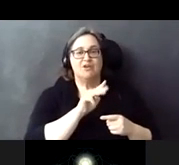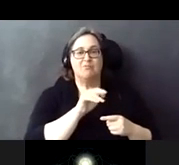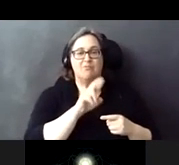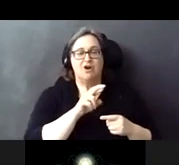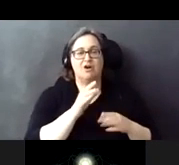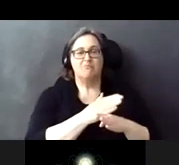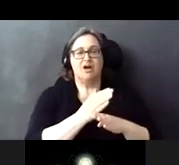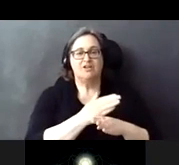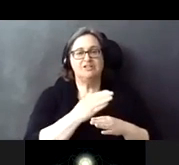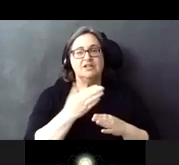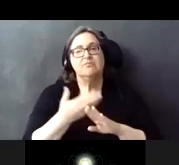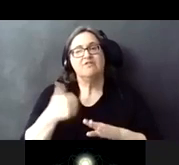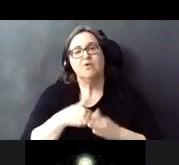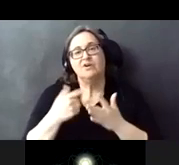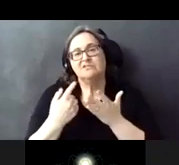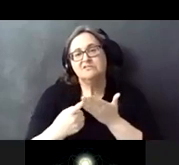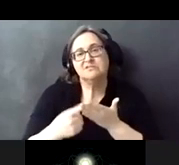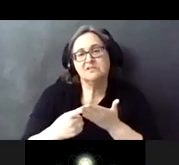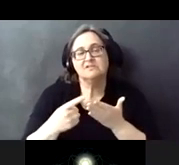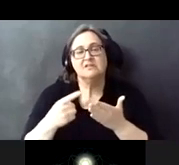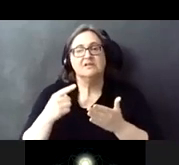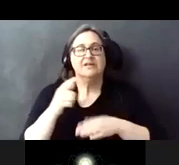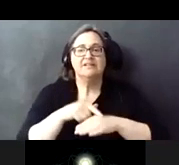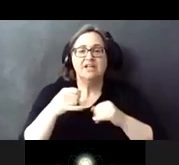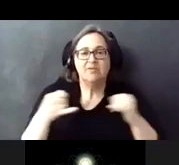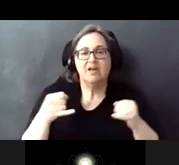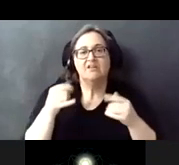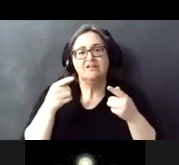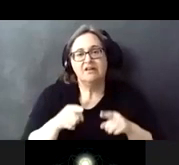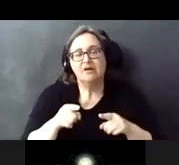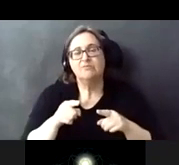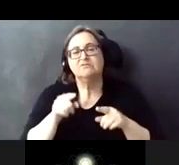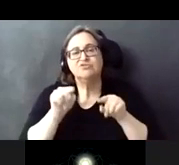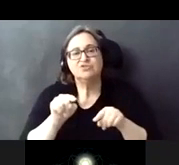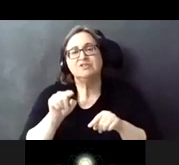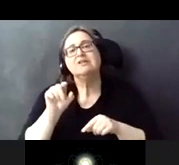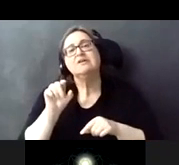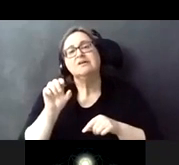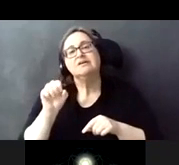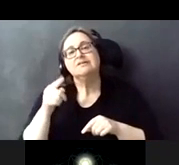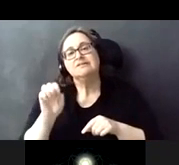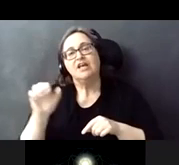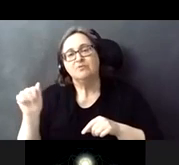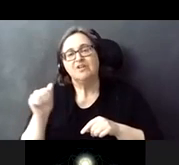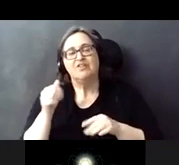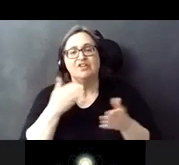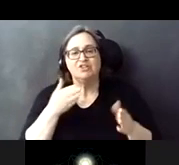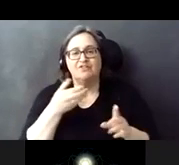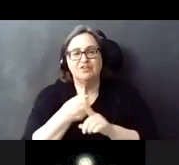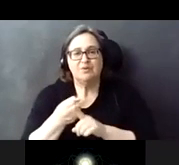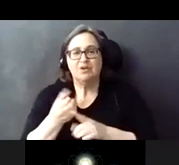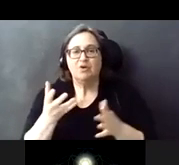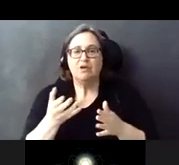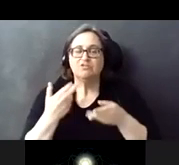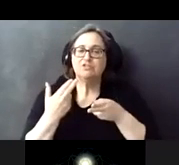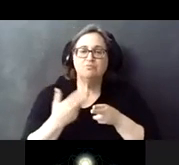before we get into the timeline, the construction that takes place during stage a and the service impacts are we just we want to take a brief